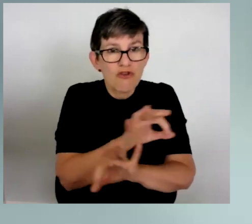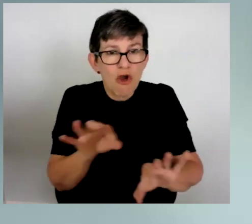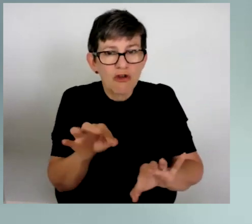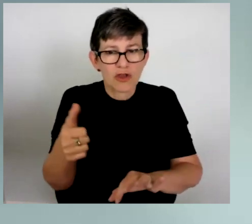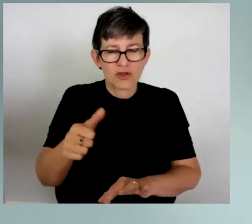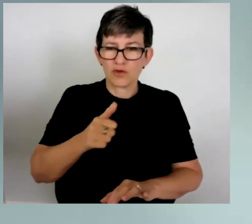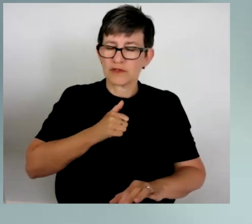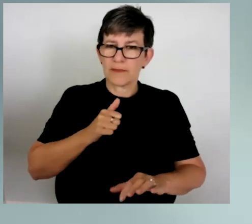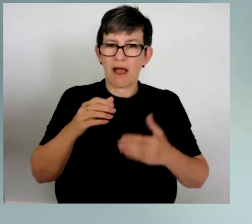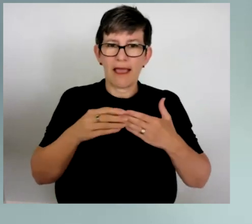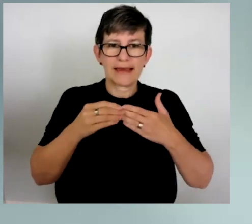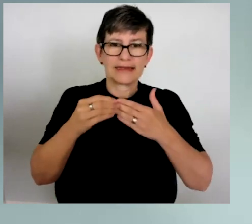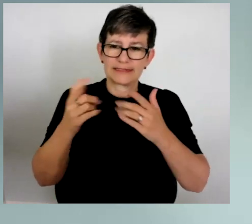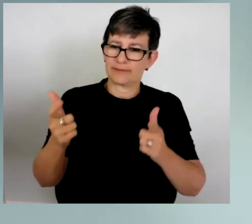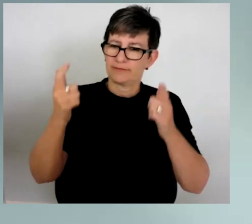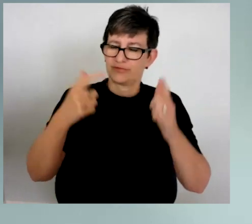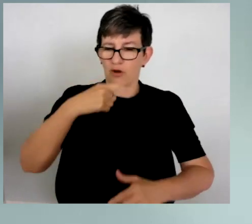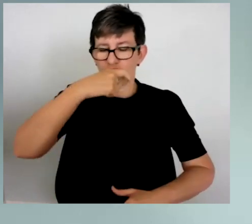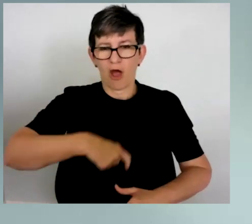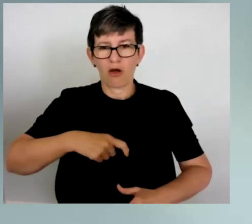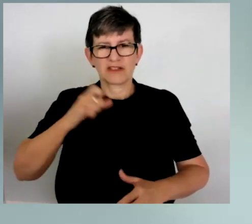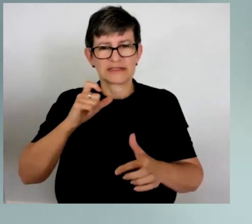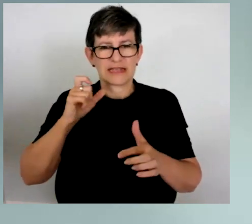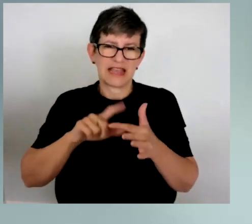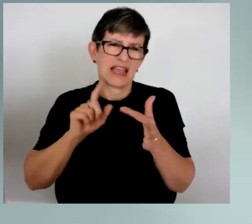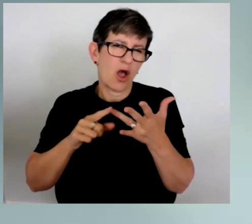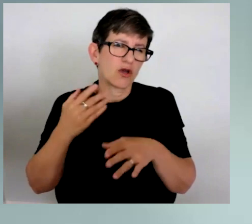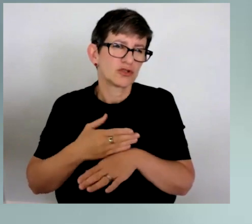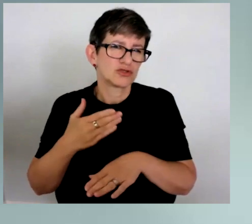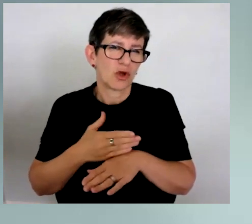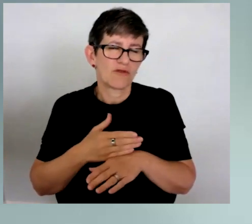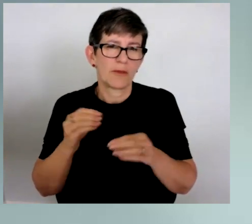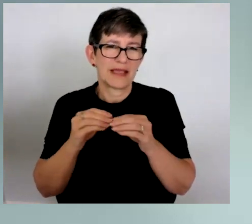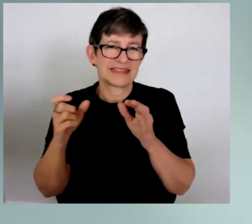my leadership position as CEO of Blind Citizens Australia